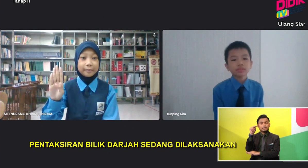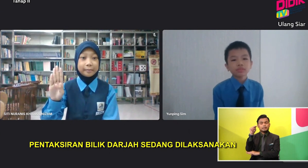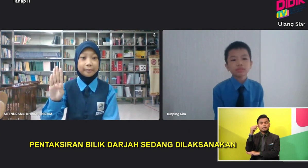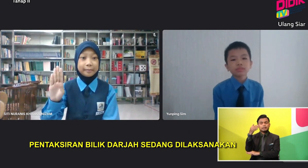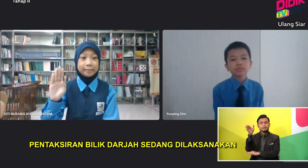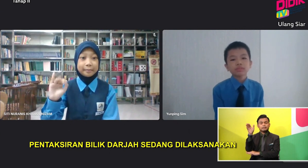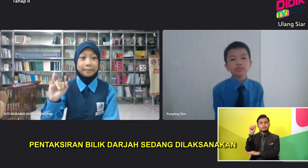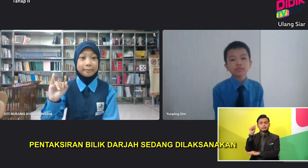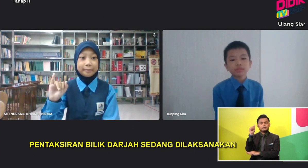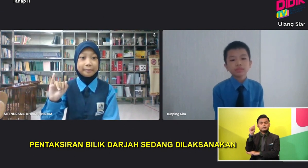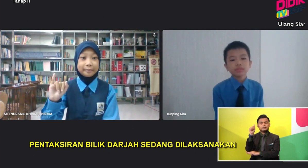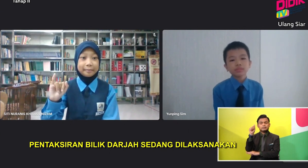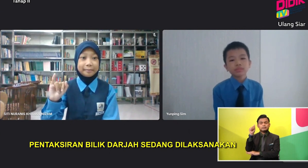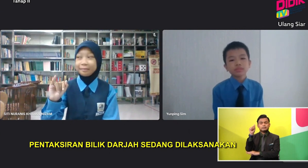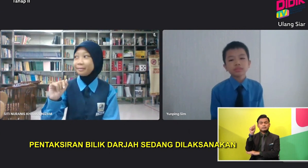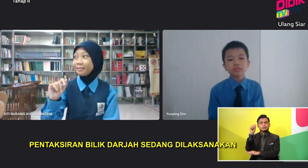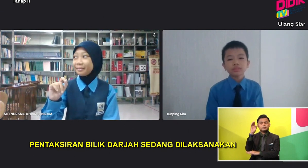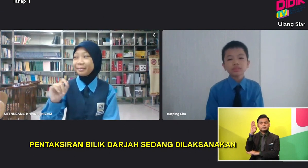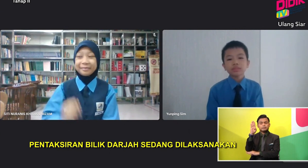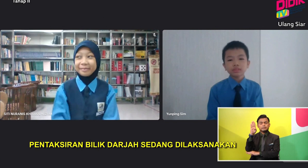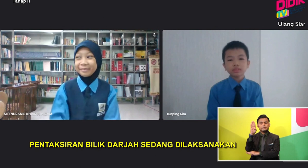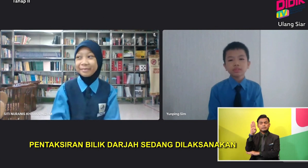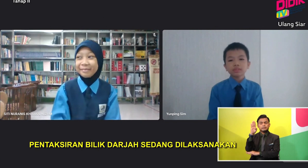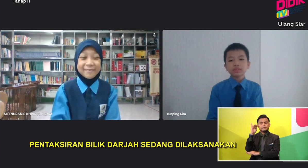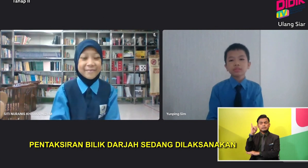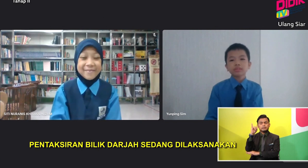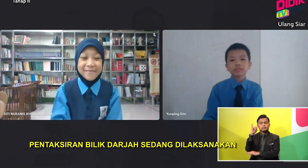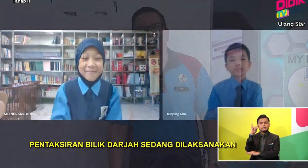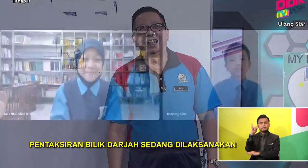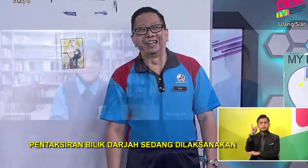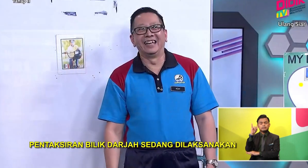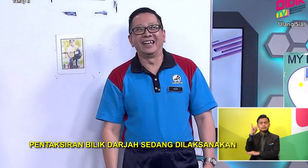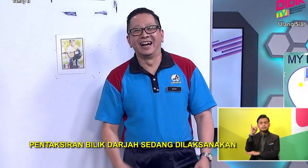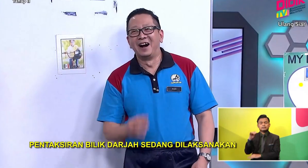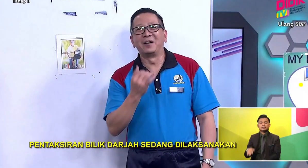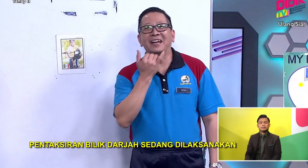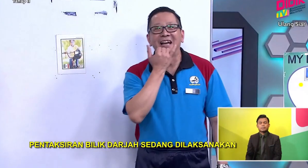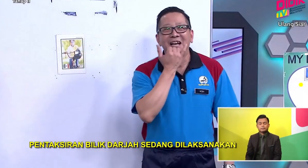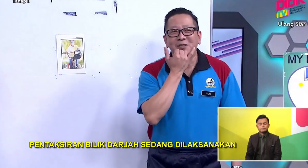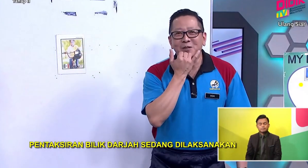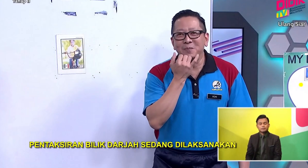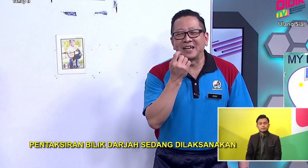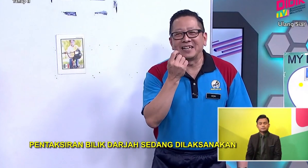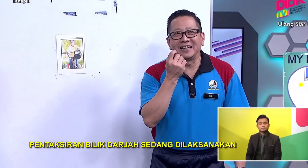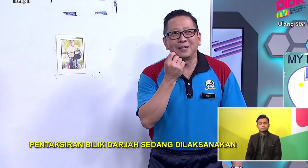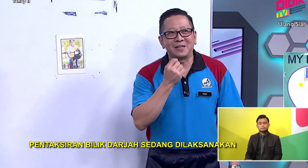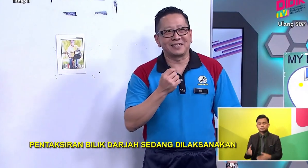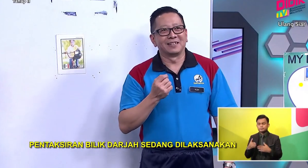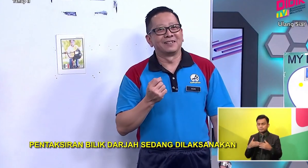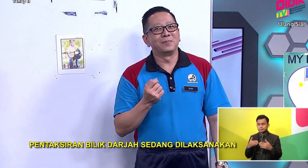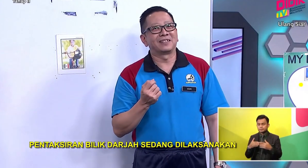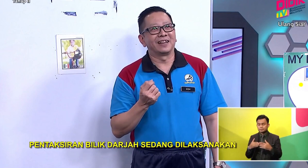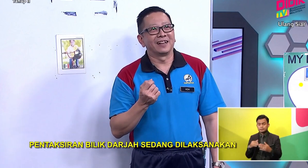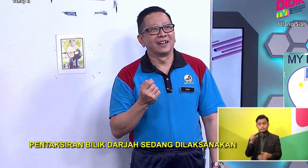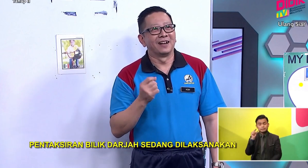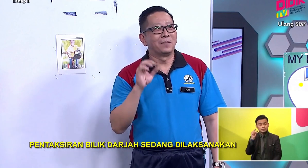Bike D I K E Okay She make A little bit